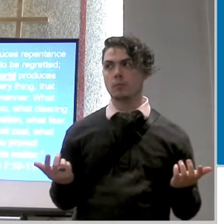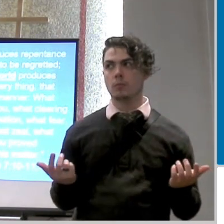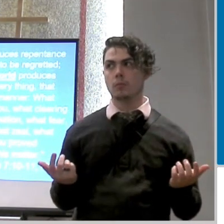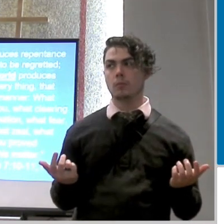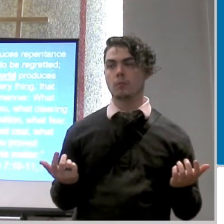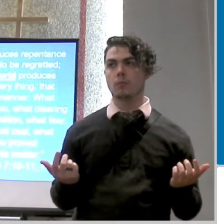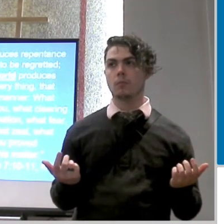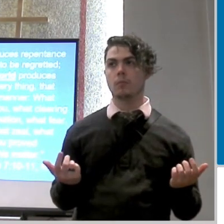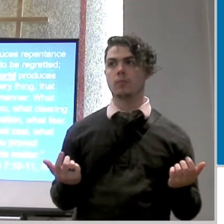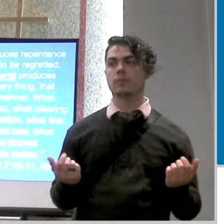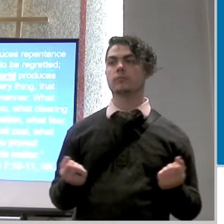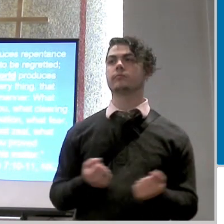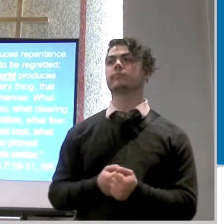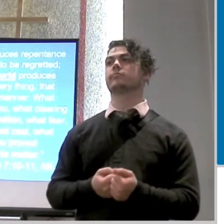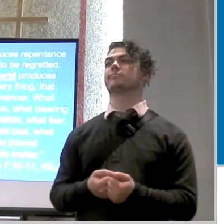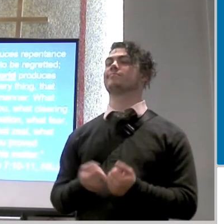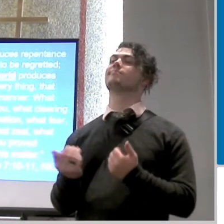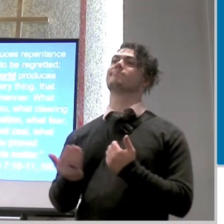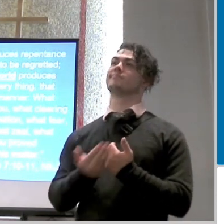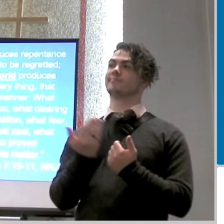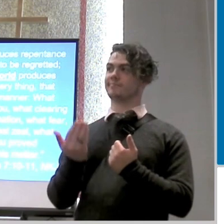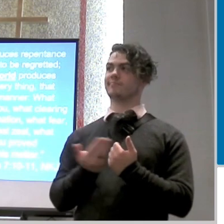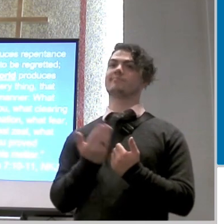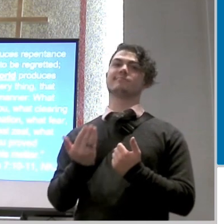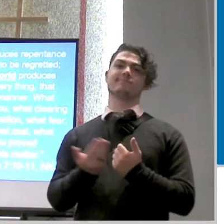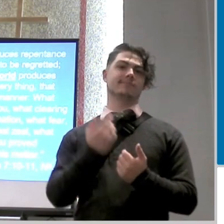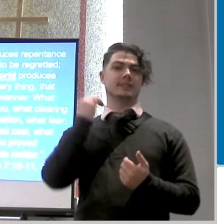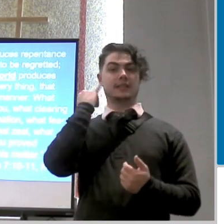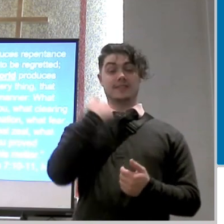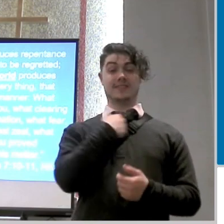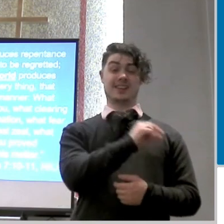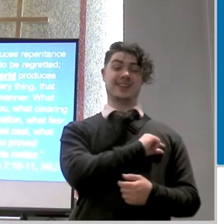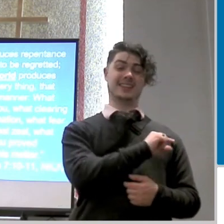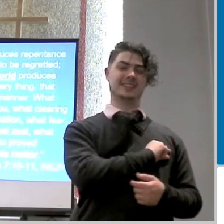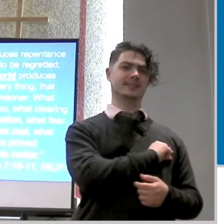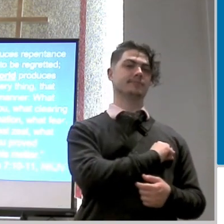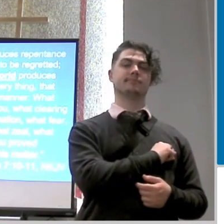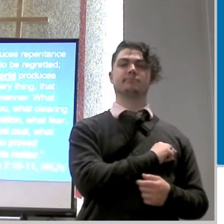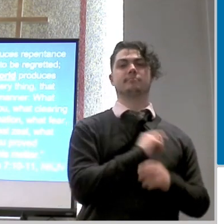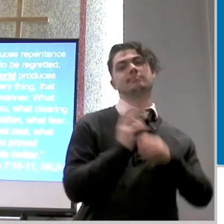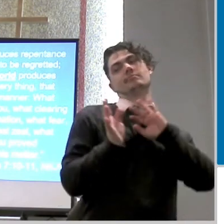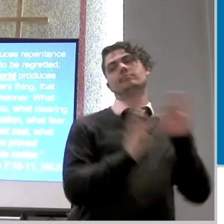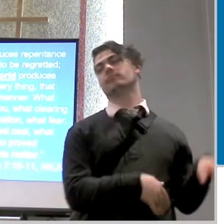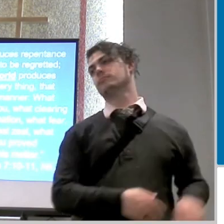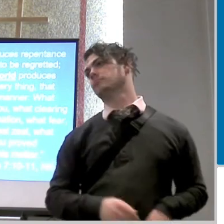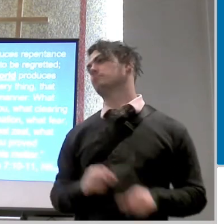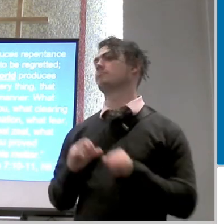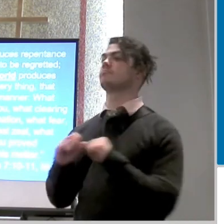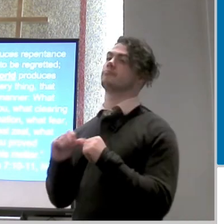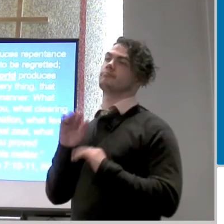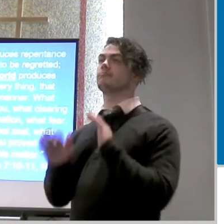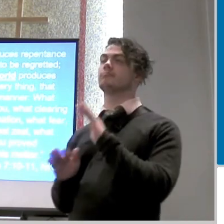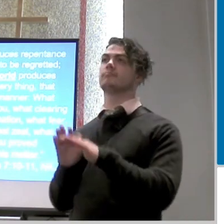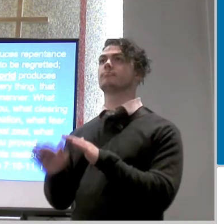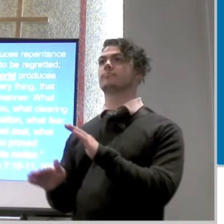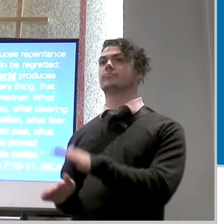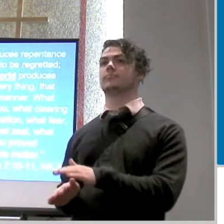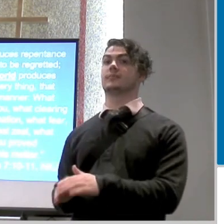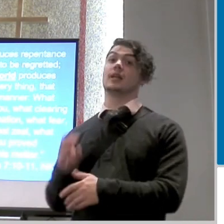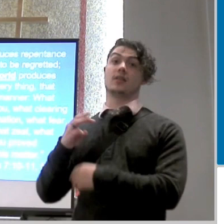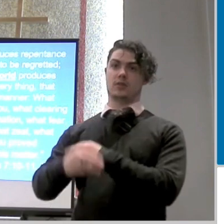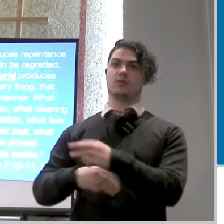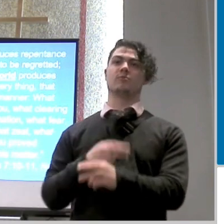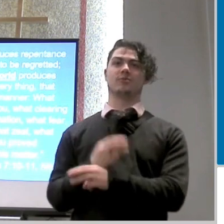it would be easy for me to walk away and keep on walking and sometimes what the world has taught us to do is bury that